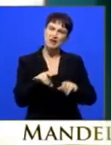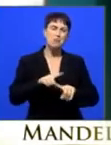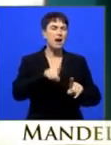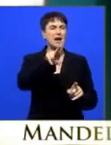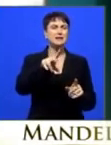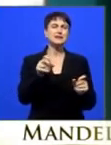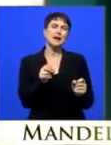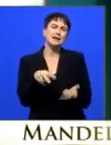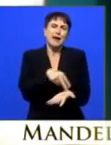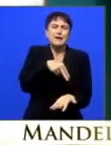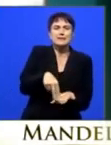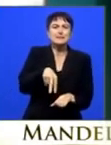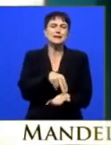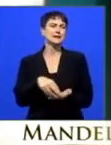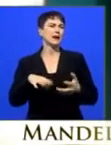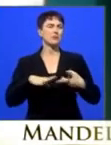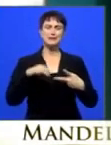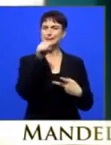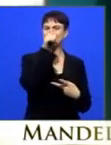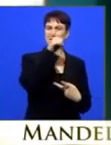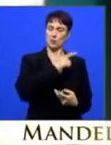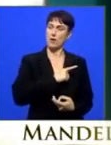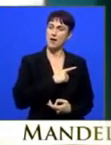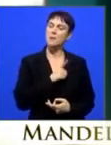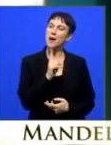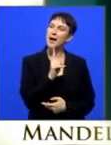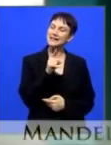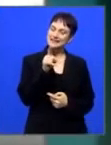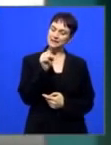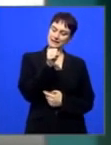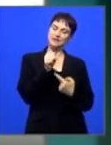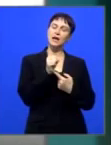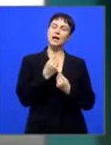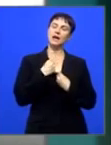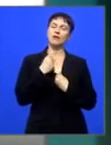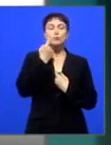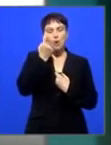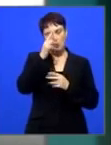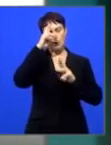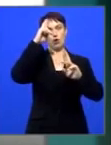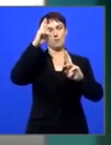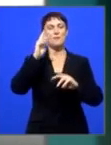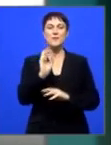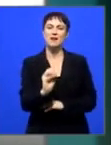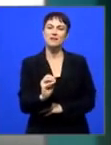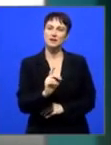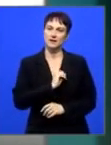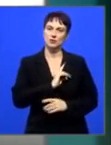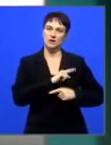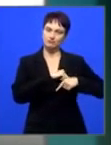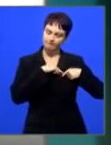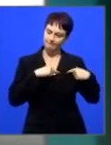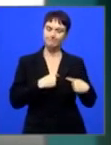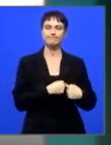They didn't get that, you know, music gave us hope for a new day. And that is why music is very close to our hearts as